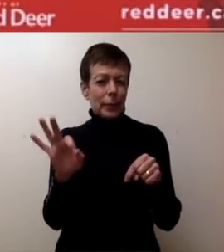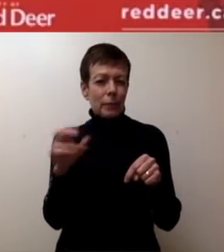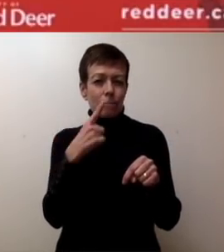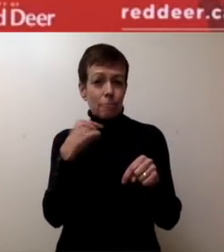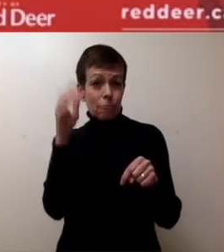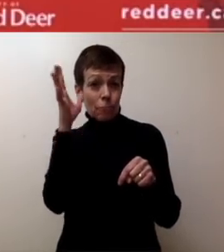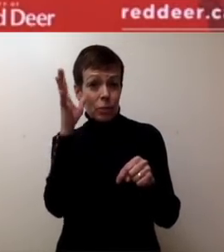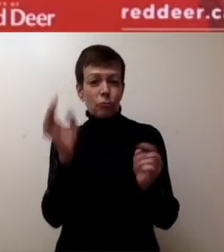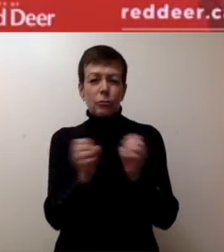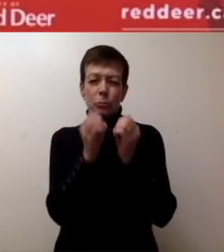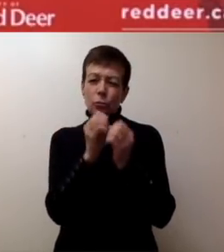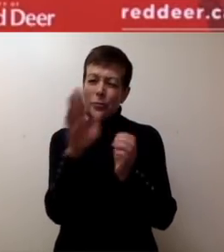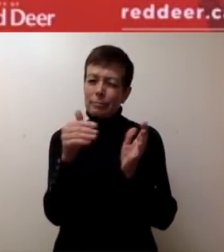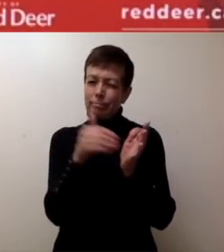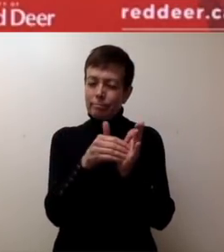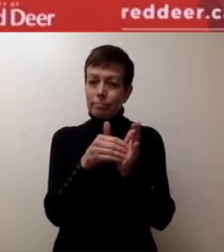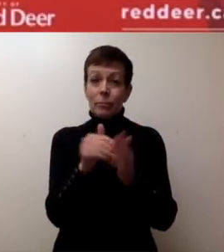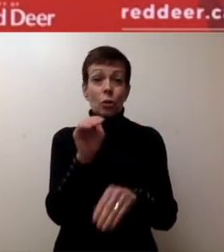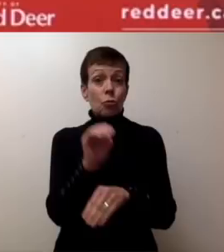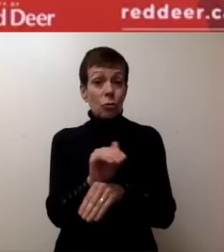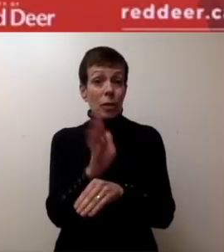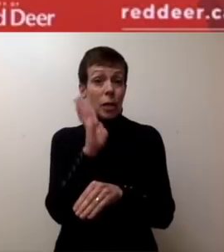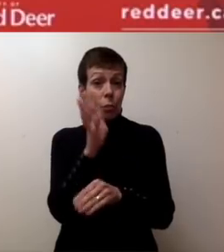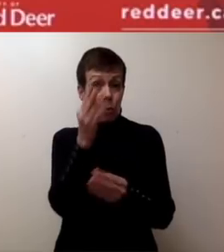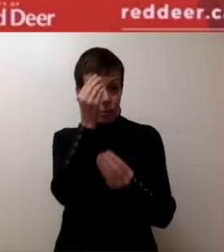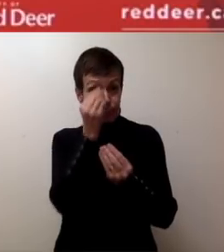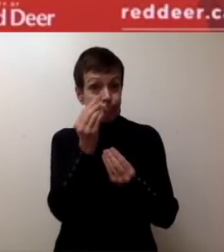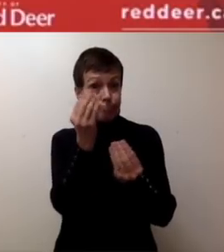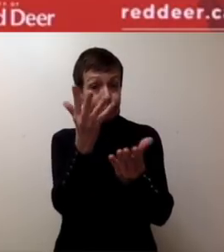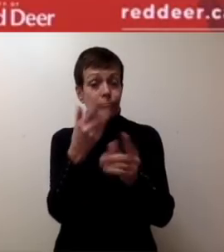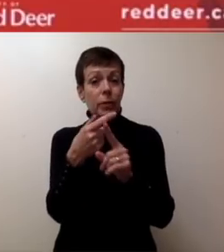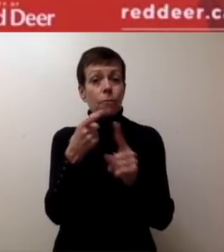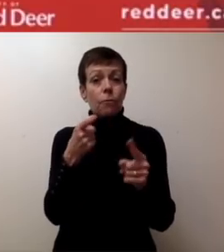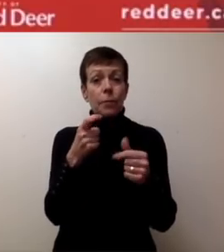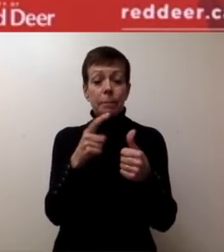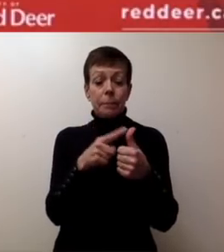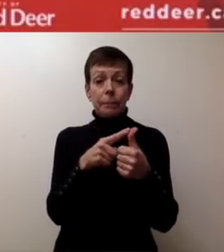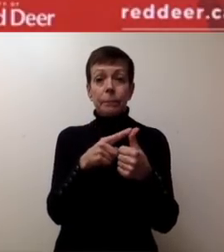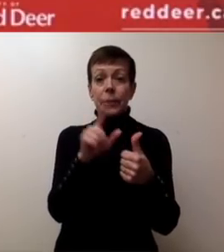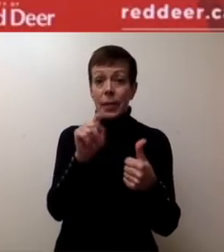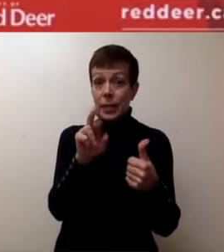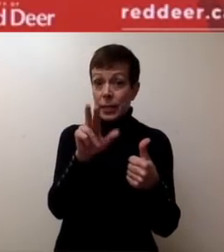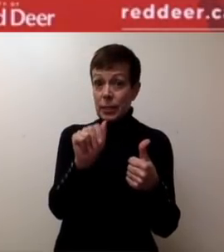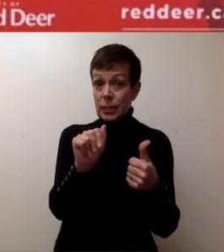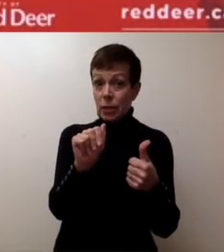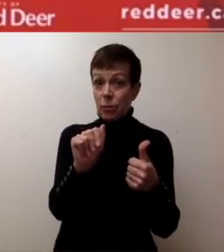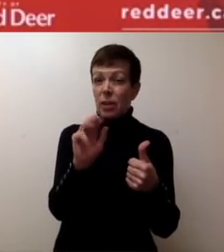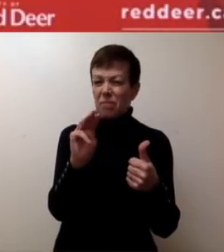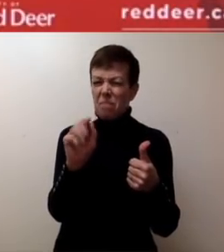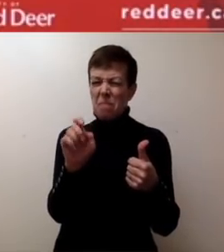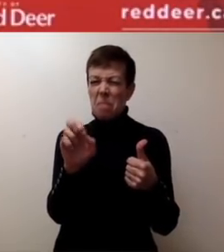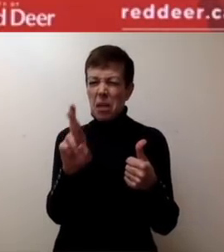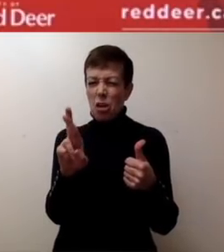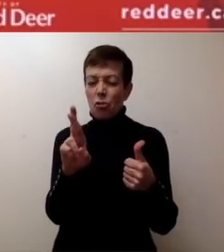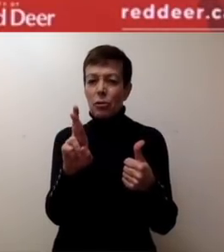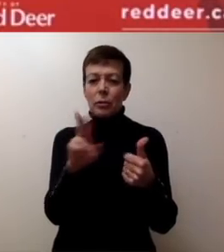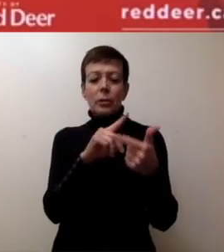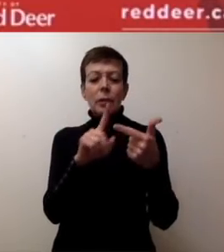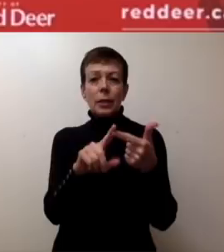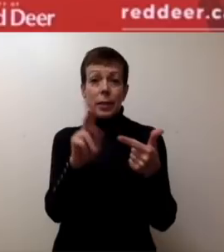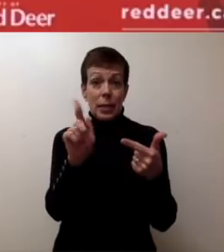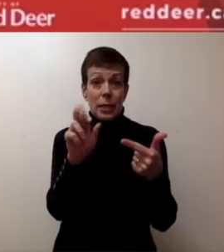Centre. Tonight we will provide you with a briefing with Mayor Tara Beer, as well as Emergency Operations Director Karen Dunn,